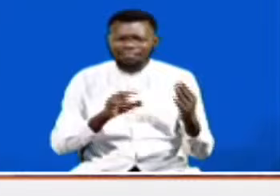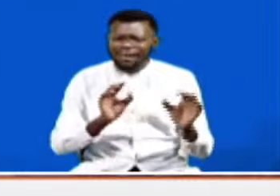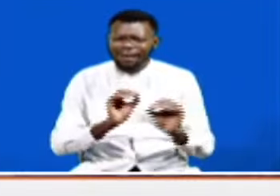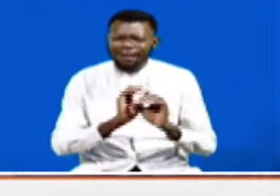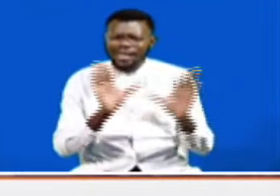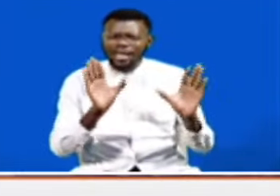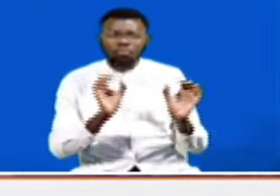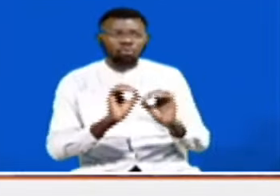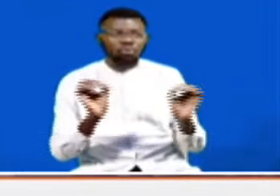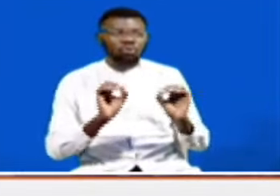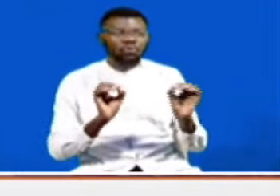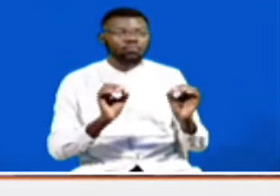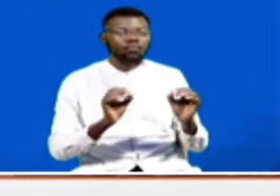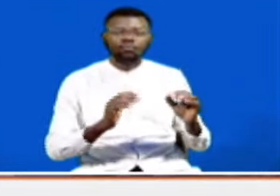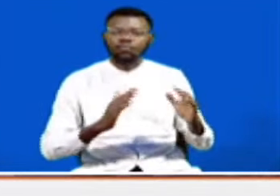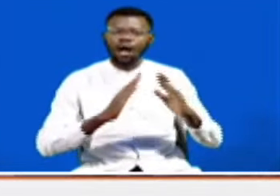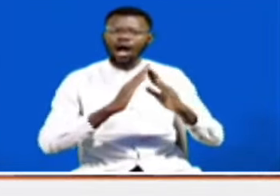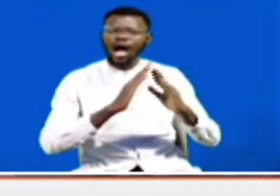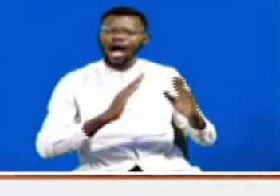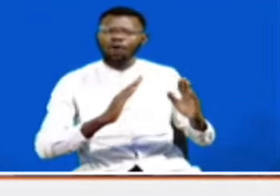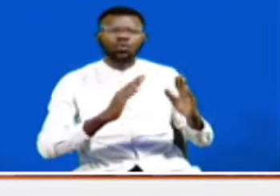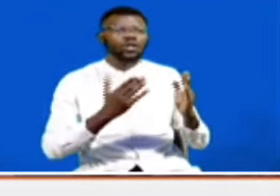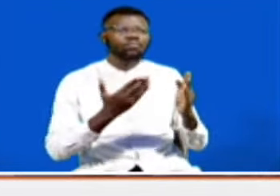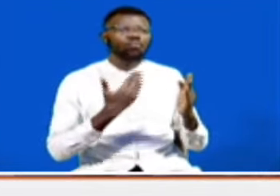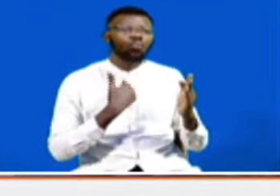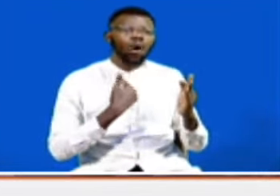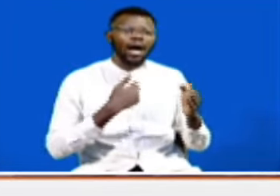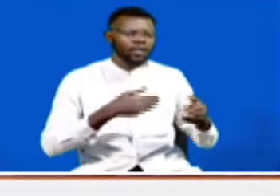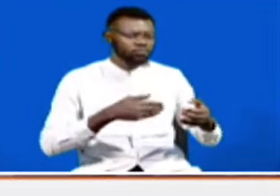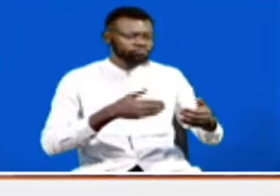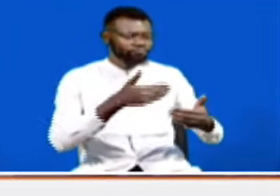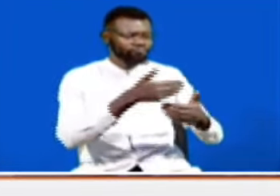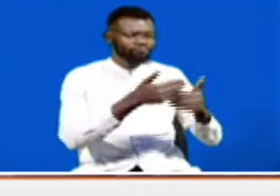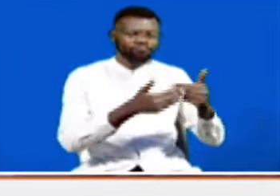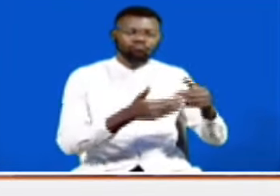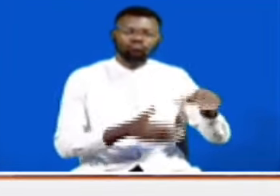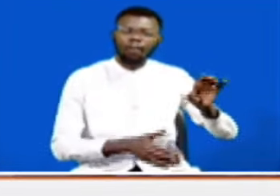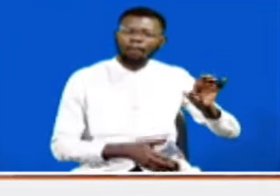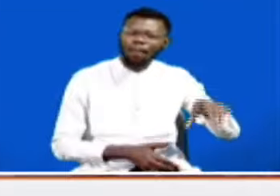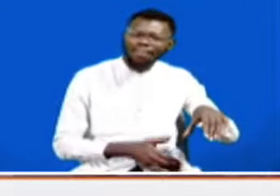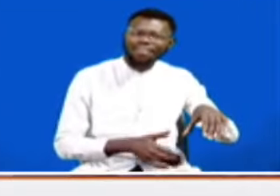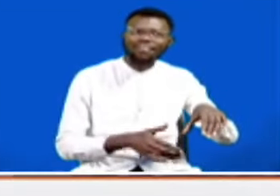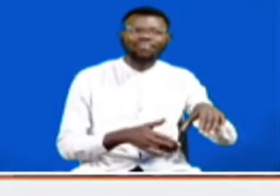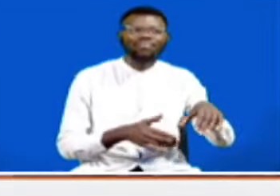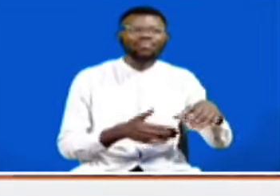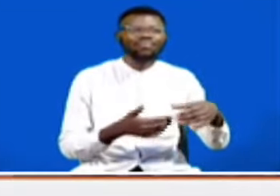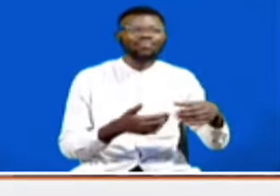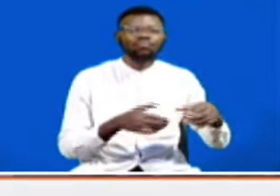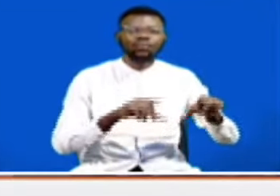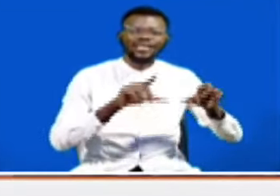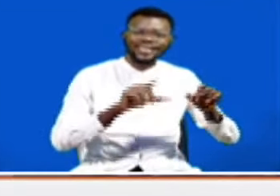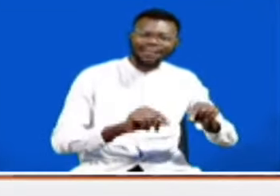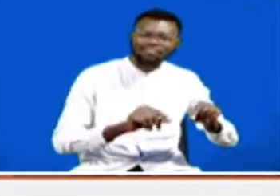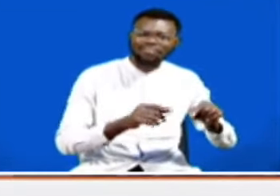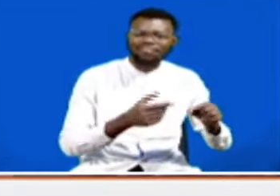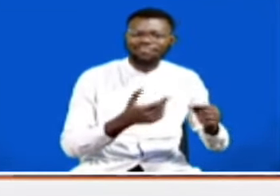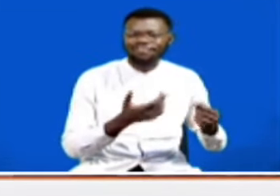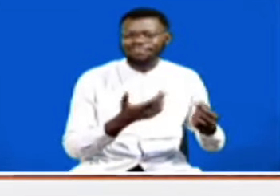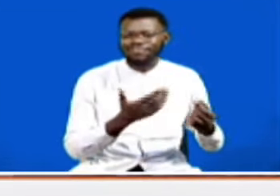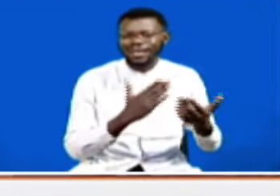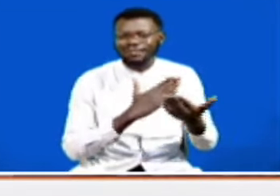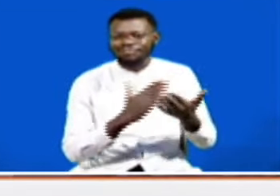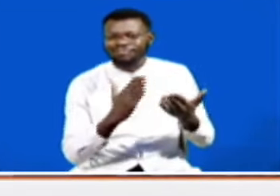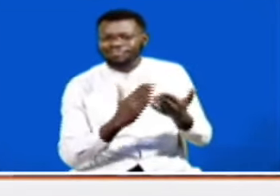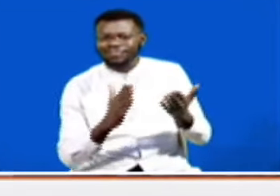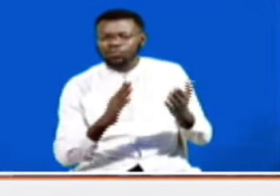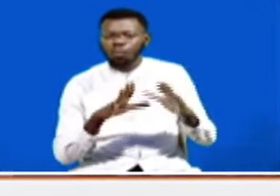they want to develop houses for affordable owning or affordable renting. They have not